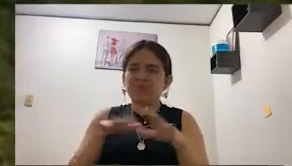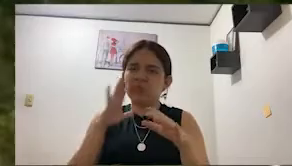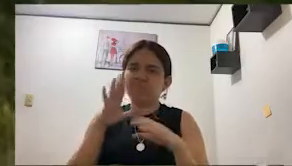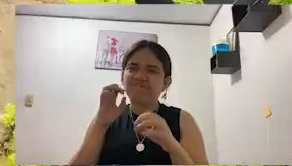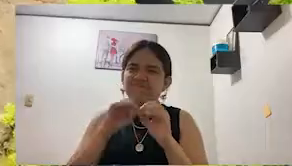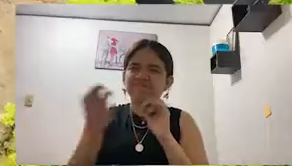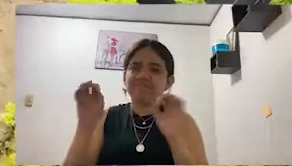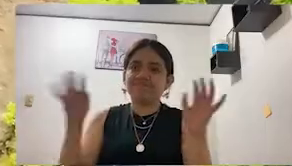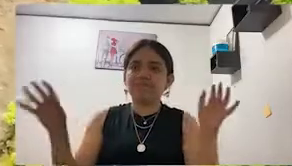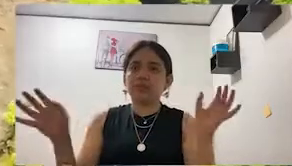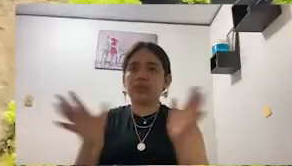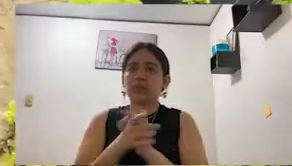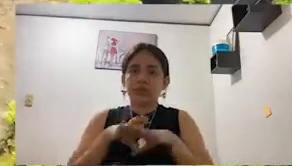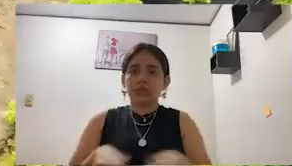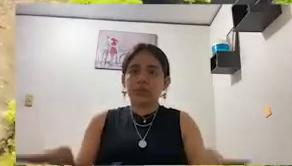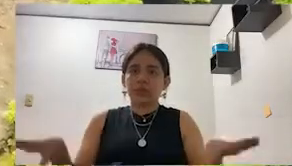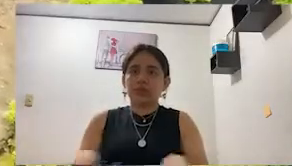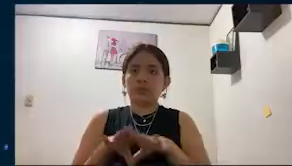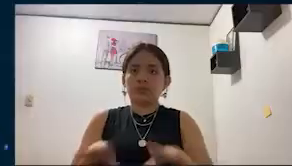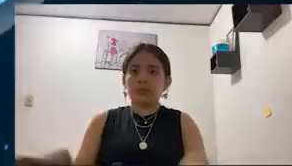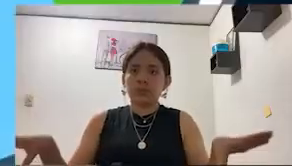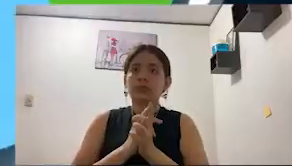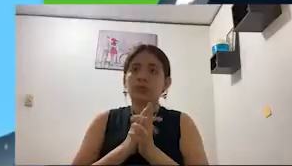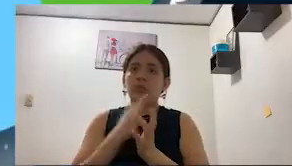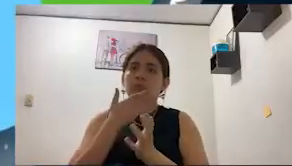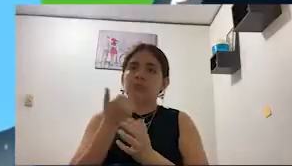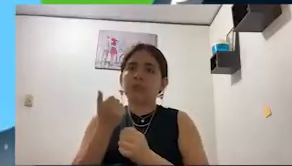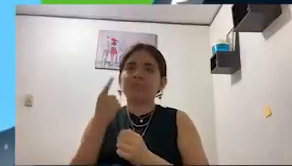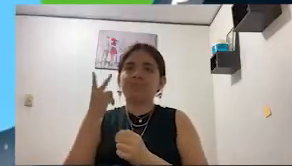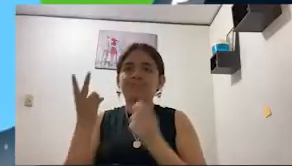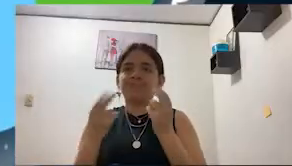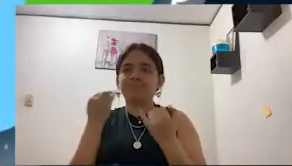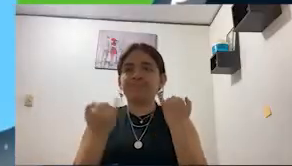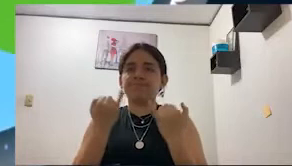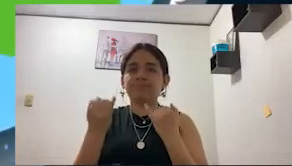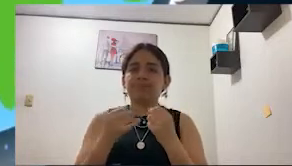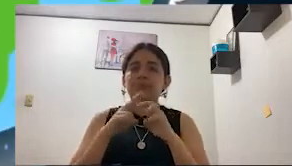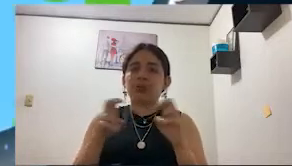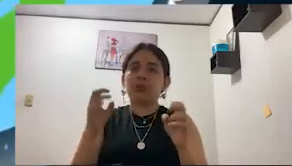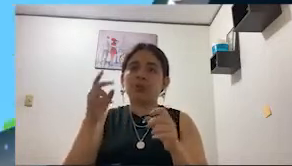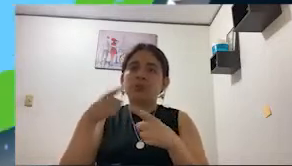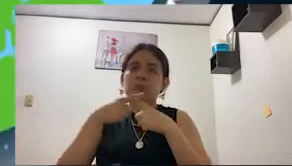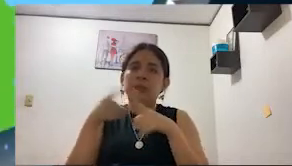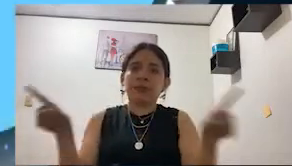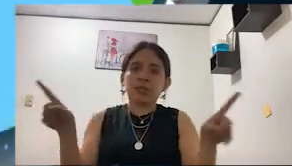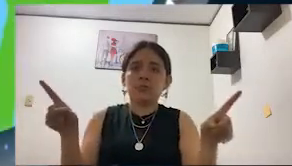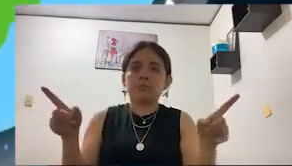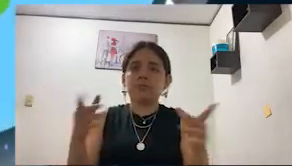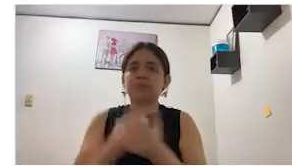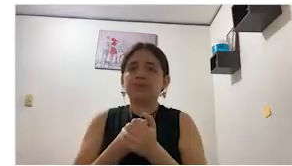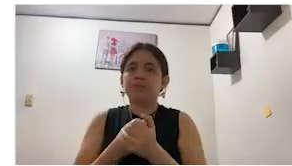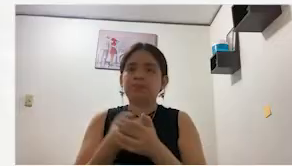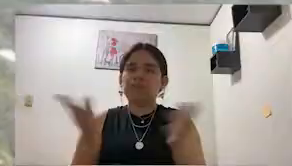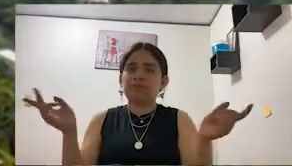thrown, which contributes to pollution. In Colombia, 8,000 tons of debris are generated